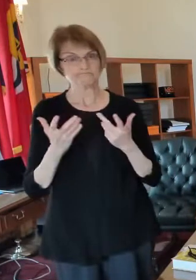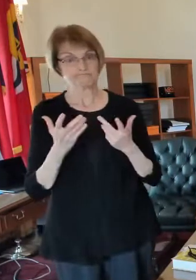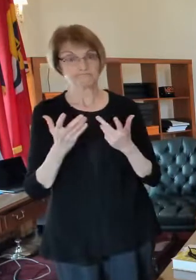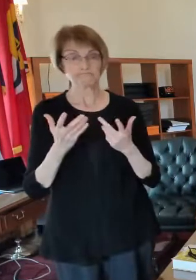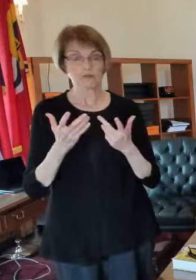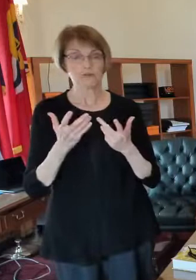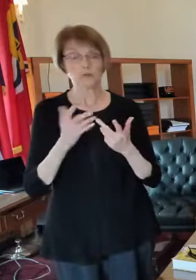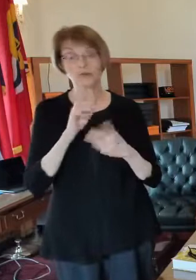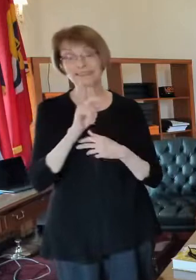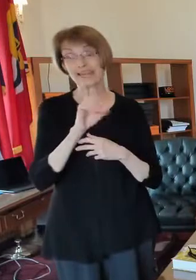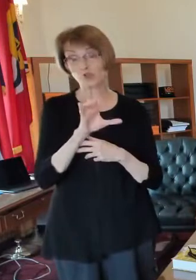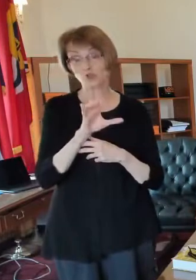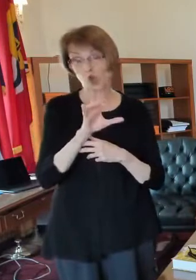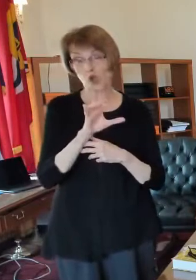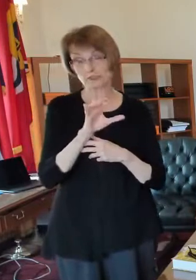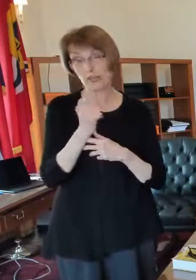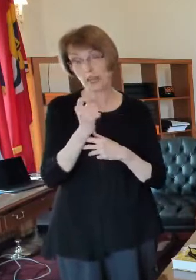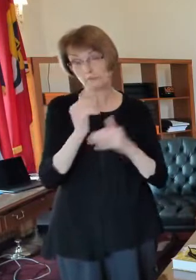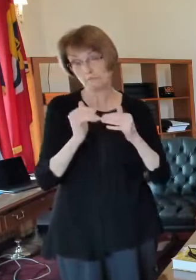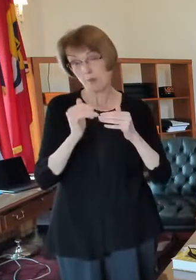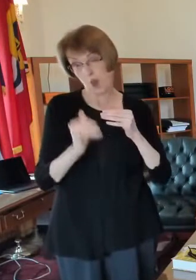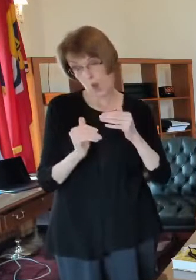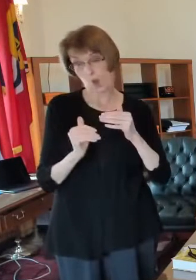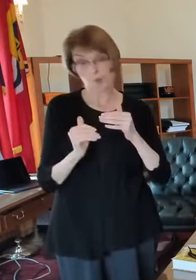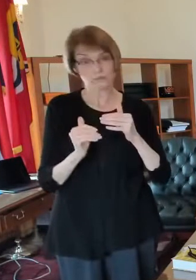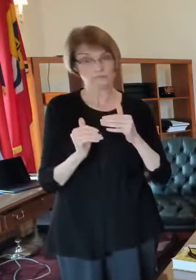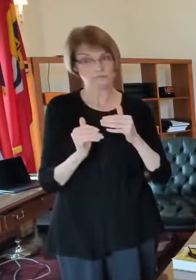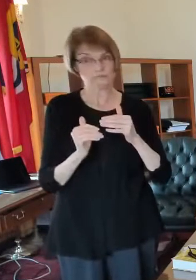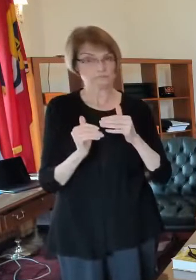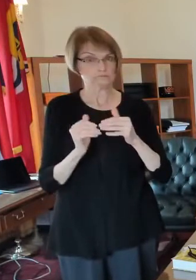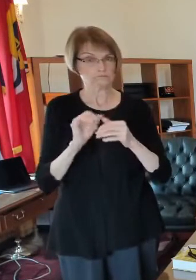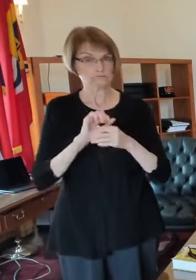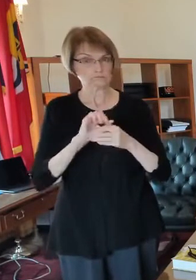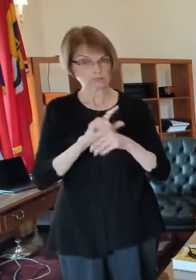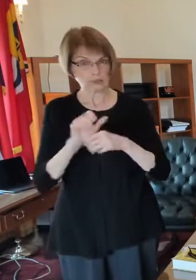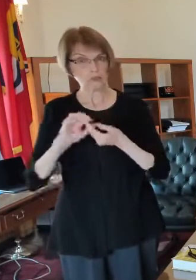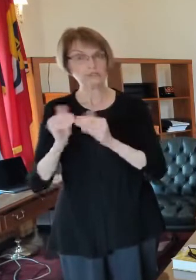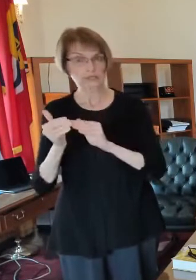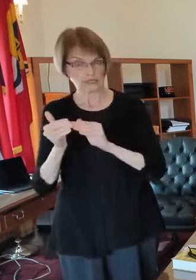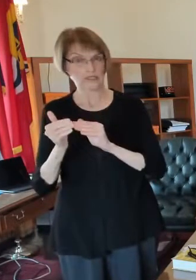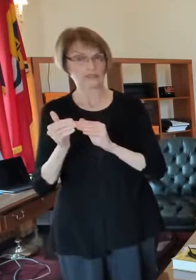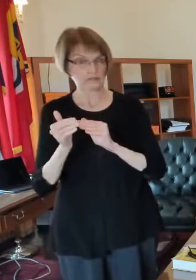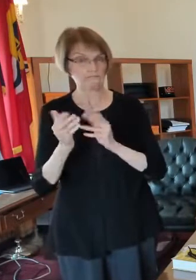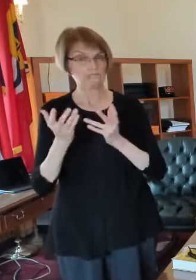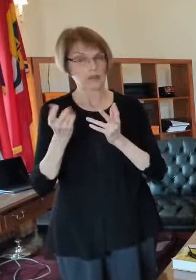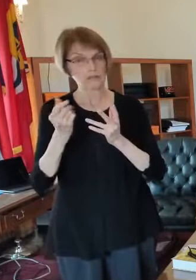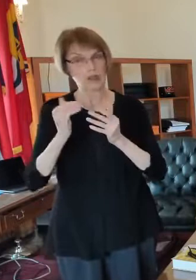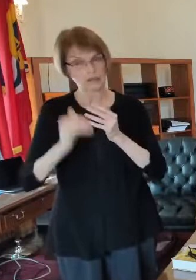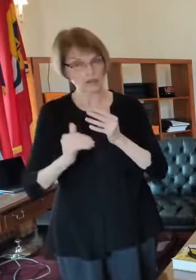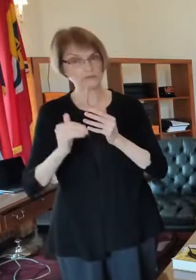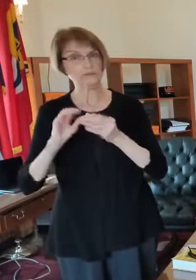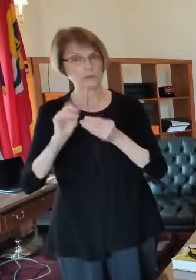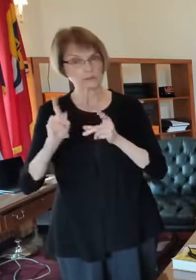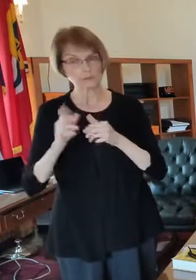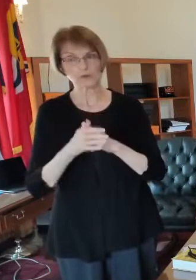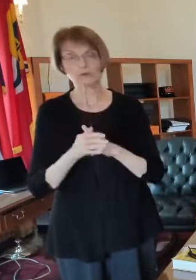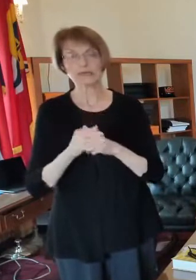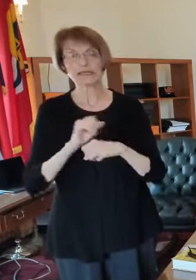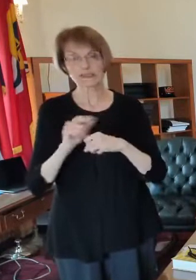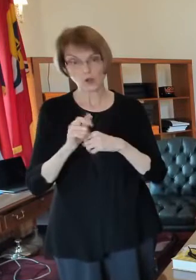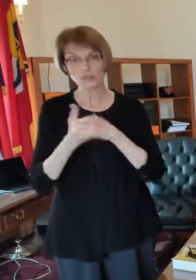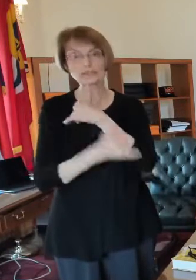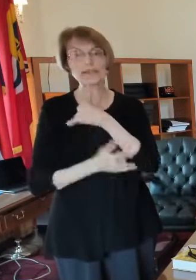lowest St. Charles is actually just a tiny bit lower than we are per 100,000 St. Louis County is higher